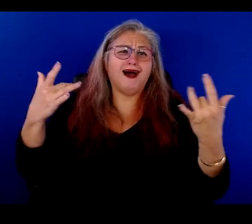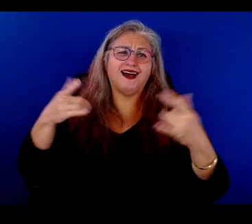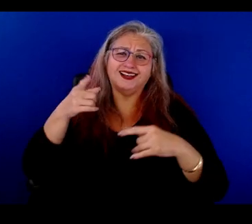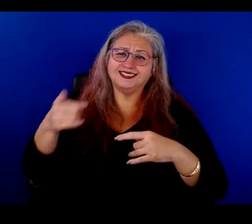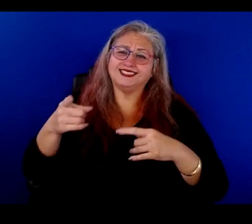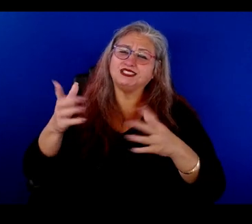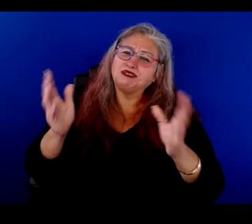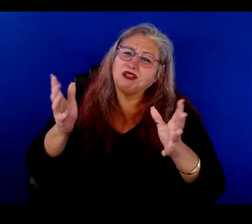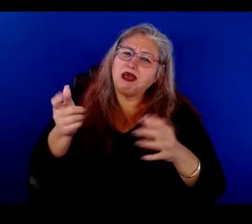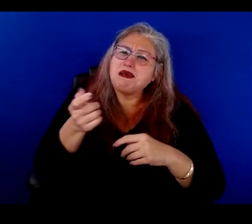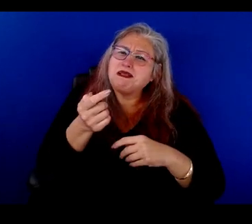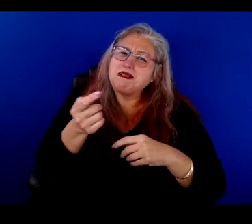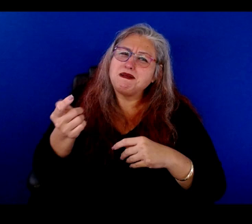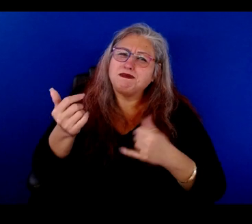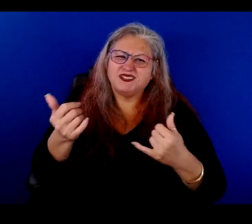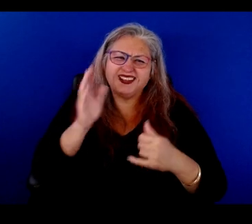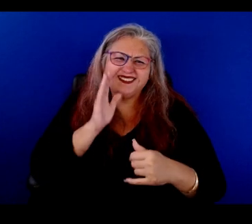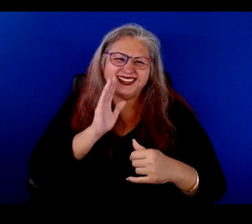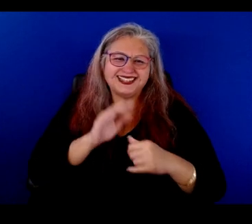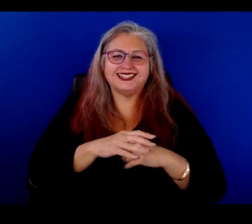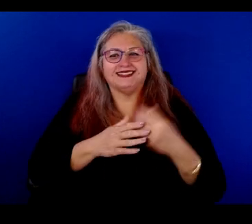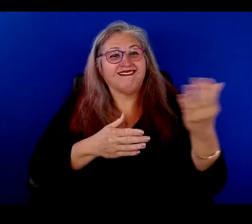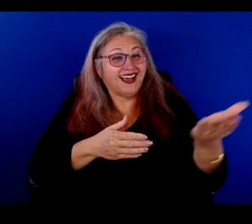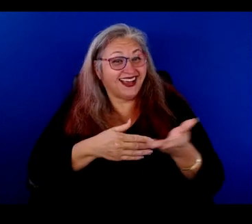talk just a little bit about that today. Welcome.